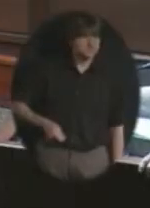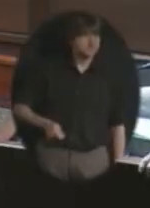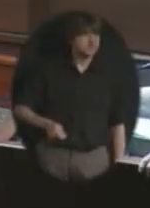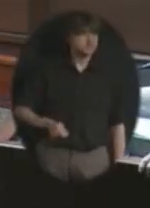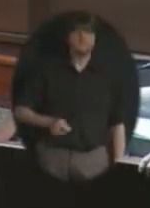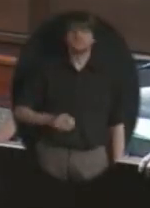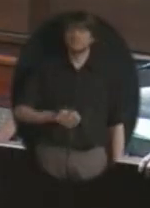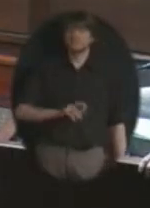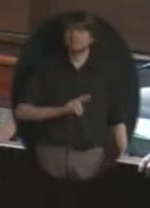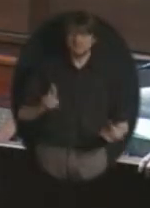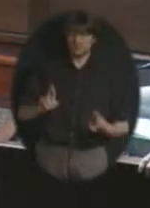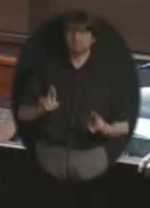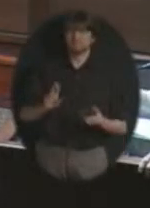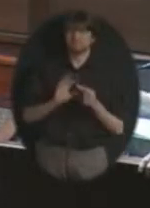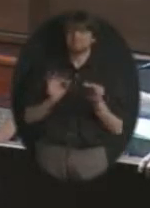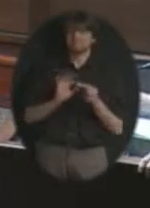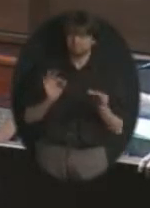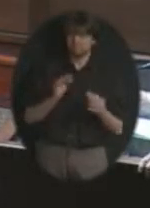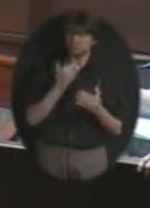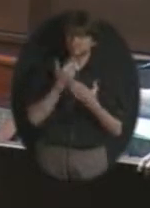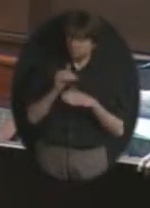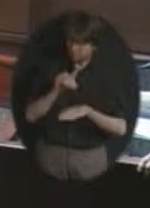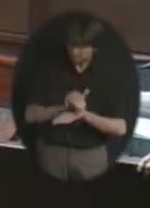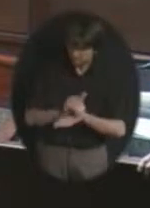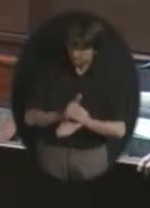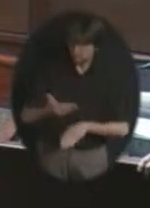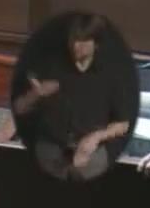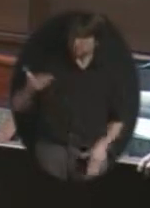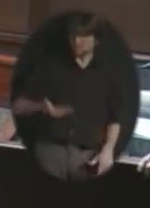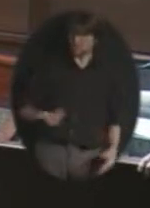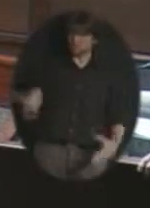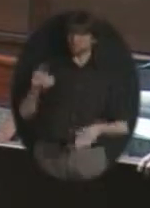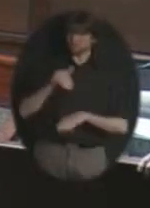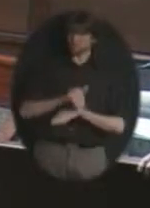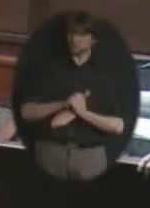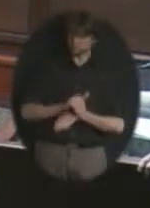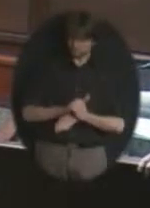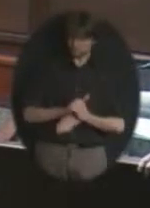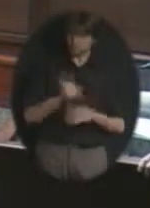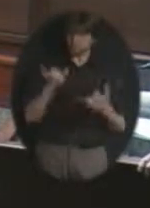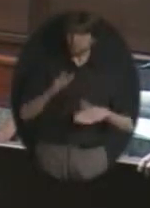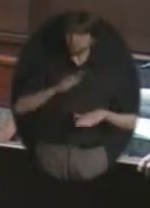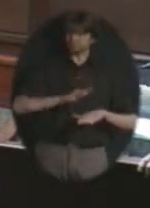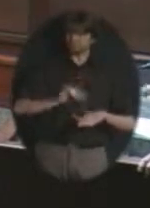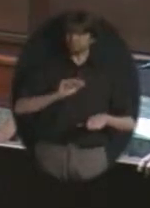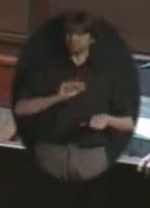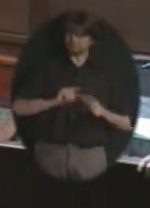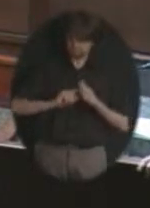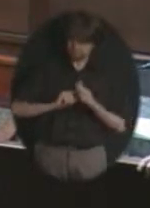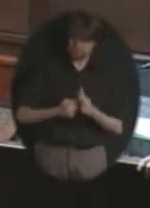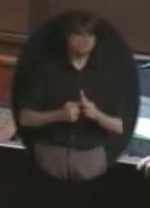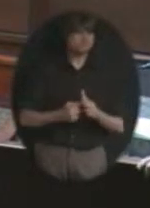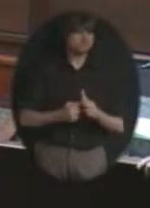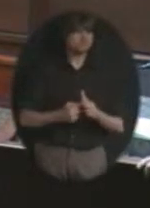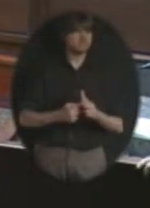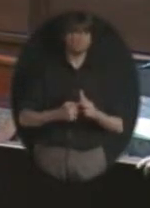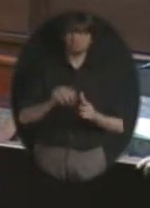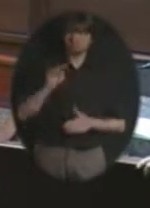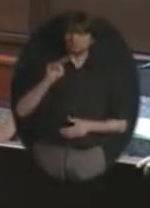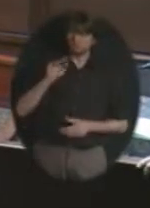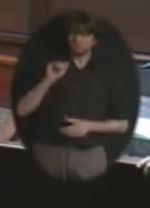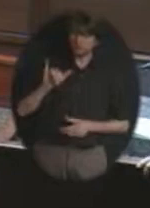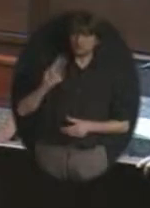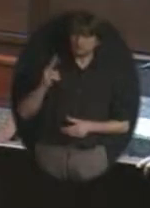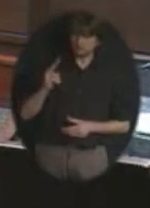Good evening, everyone. I'd like to welcome you tonight and call to order the, what is it, May 2nd,